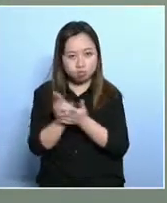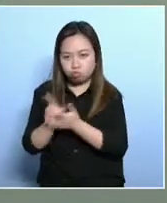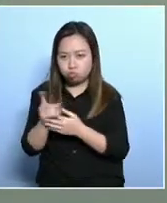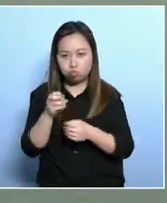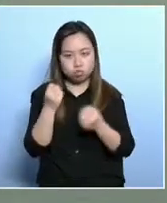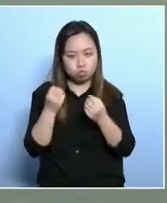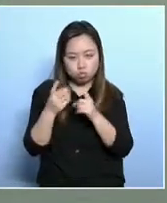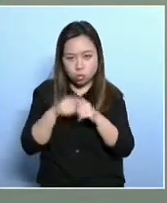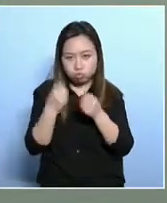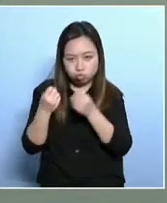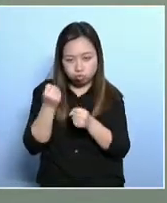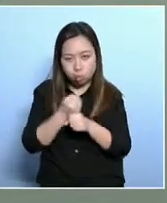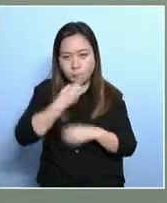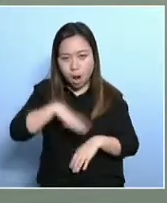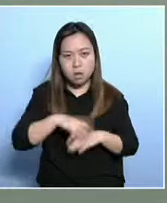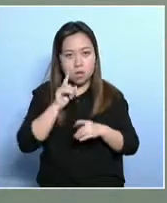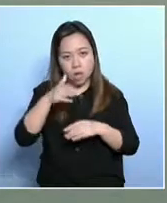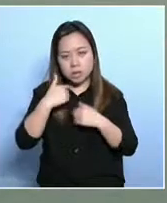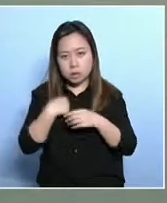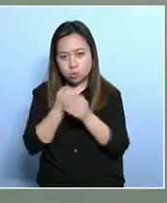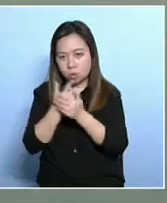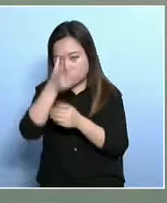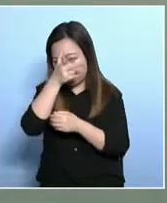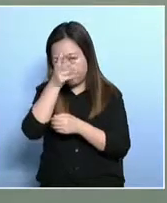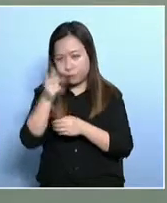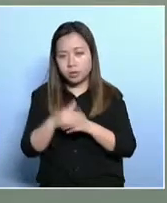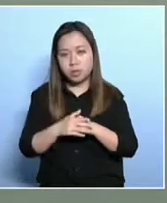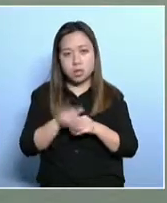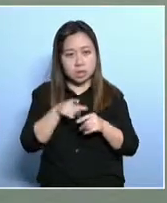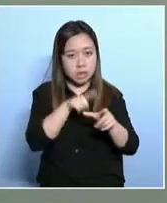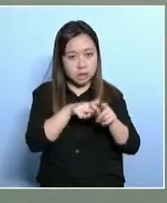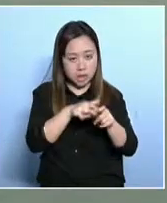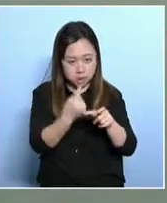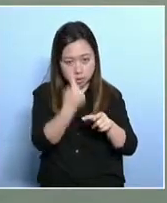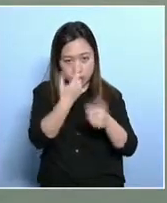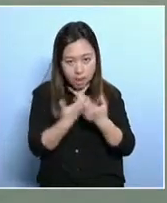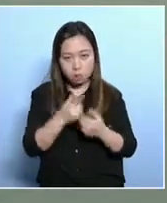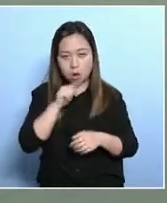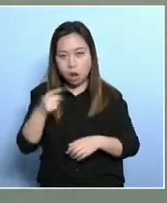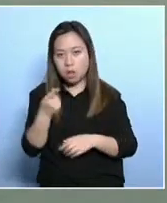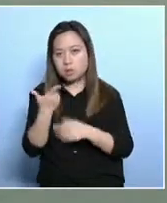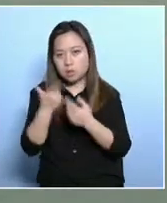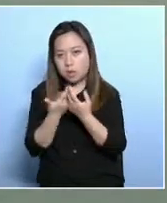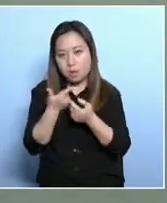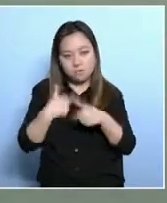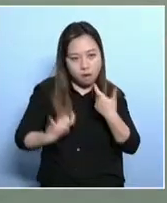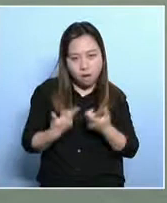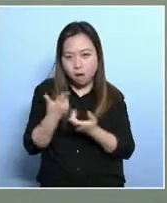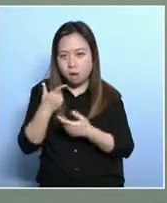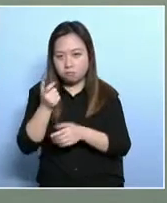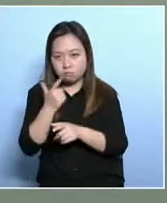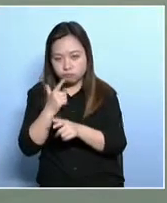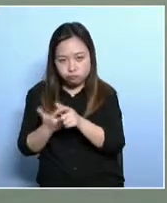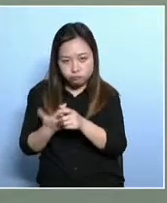level of deficiency. Now so the government should